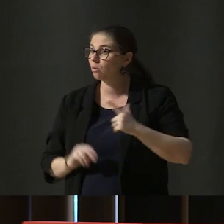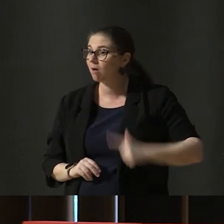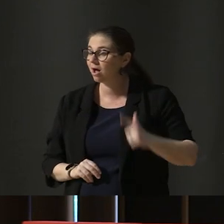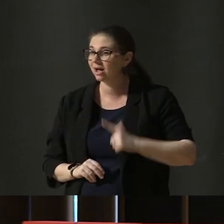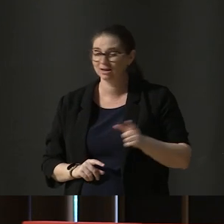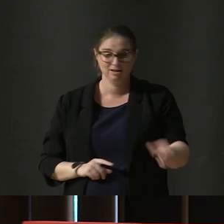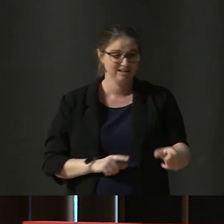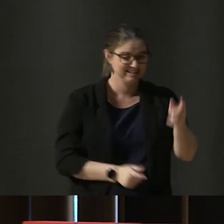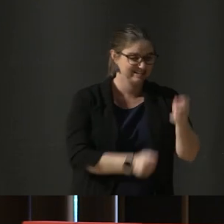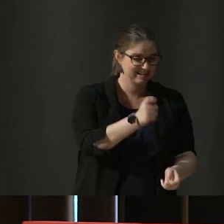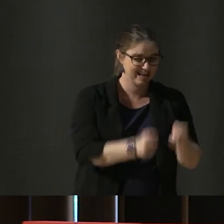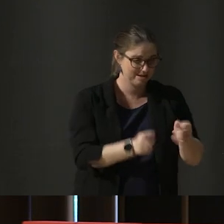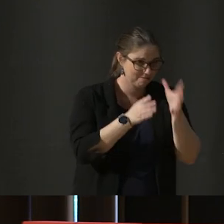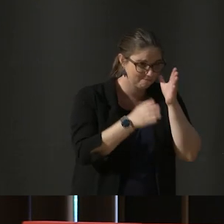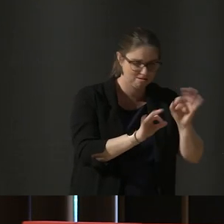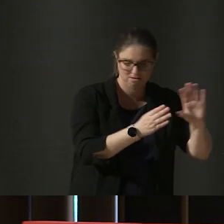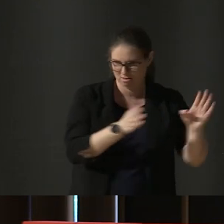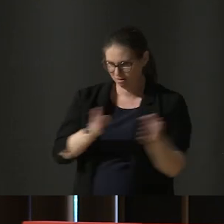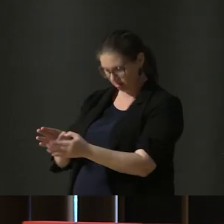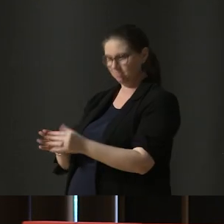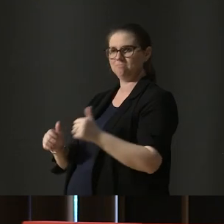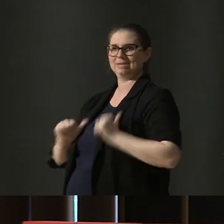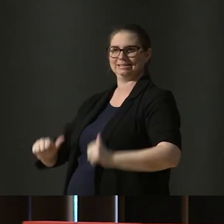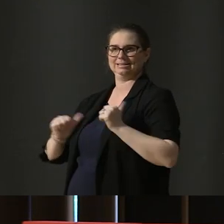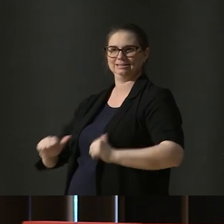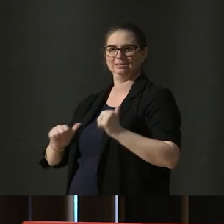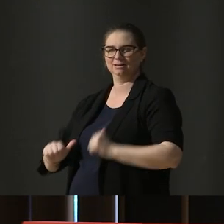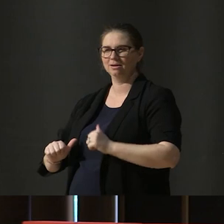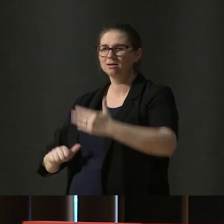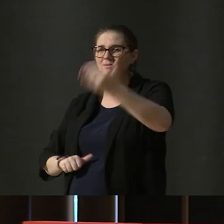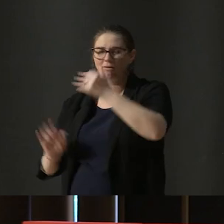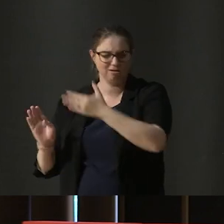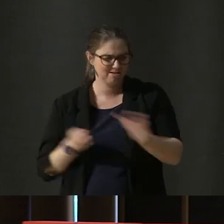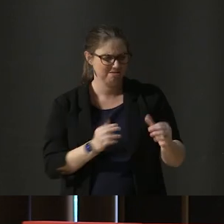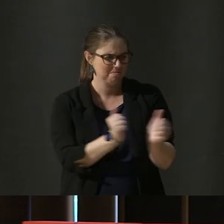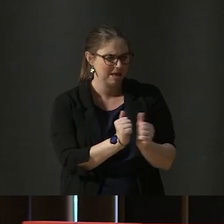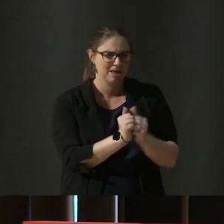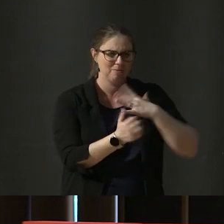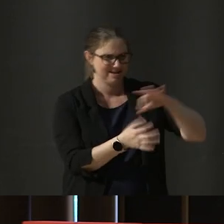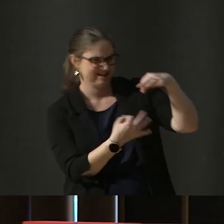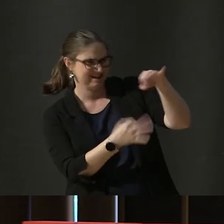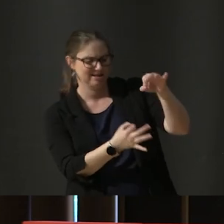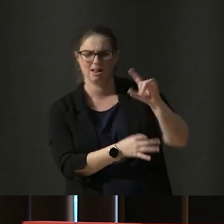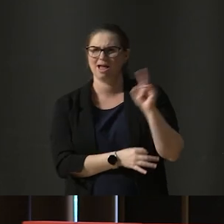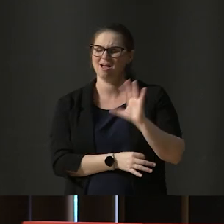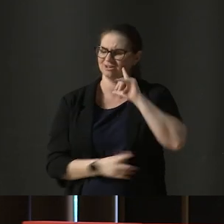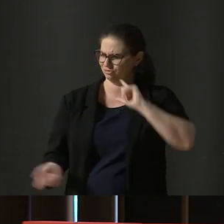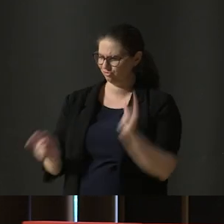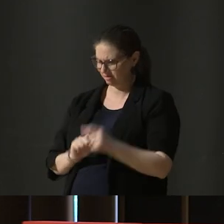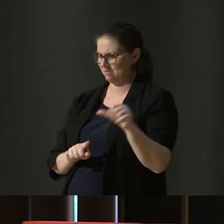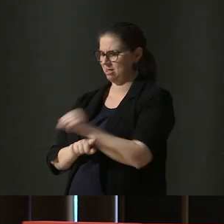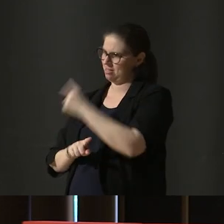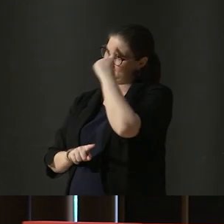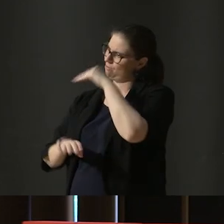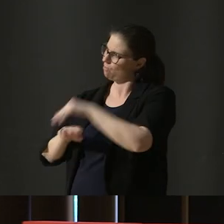redirects the spotlight from the exam room back into the practice room, from paper chasing back to the core